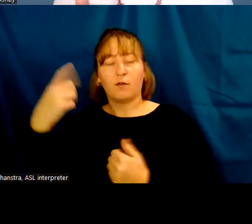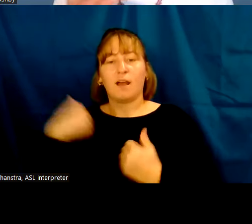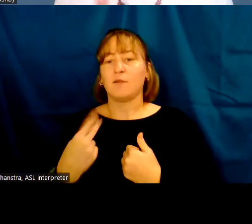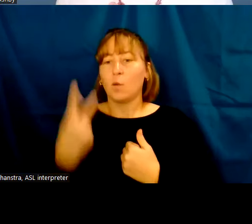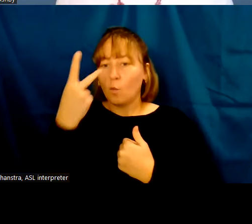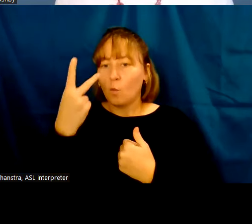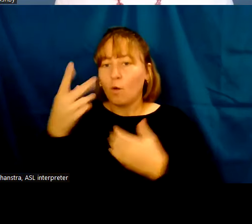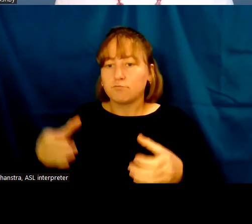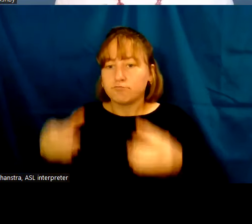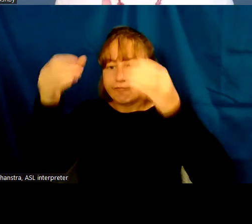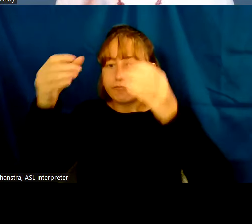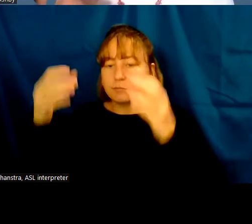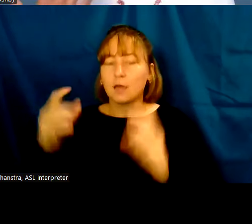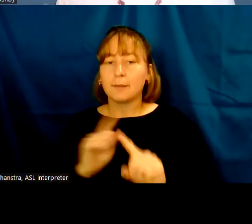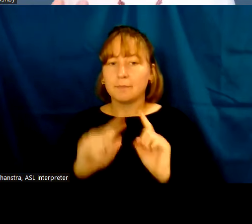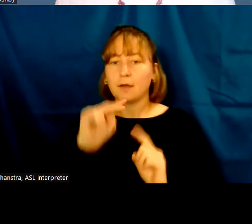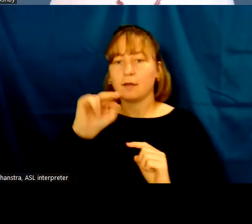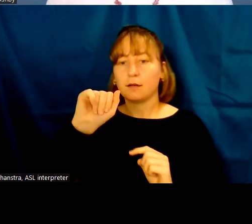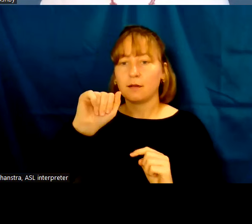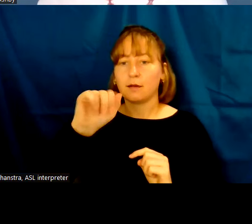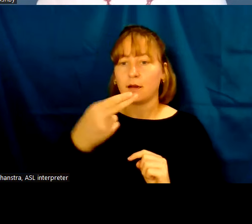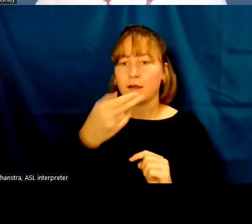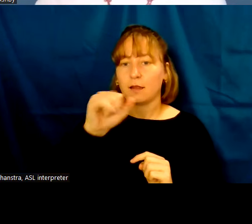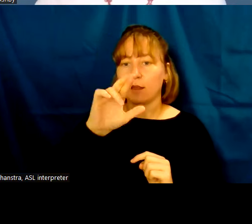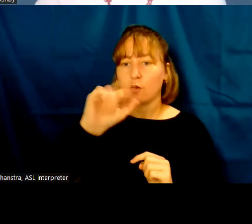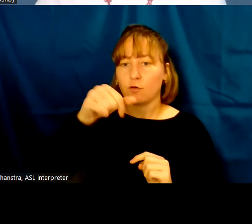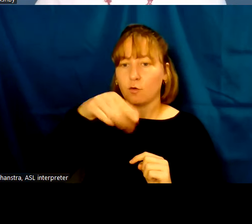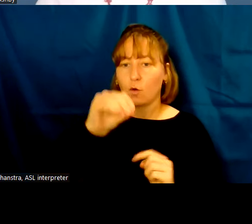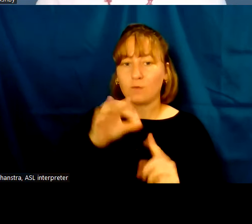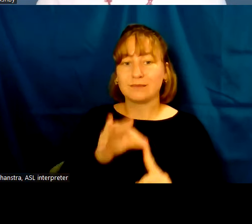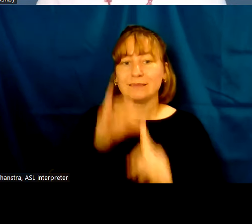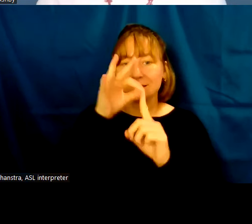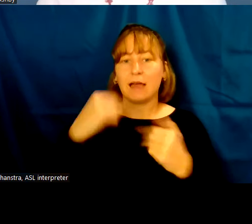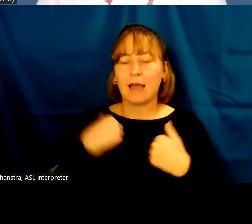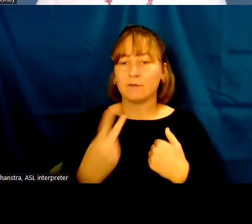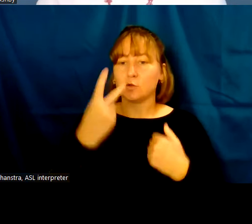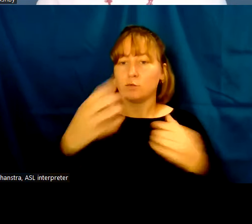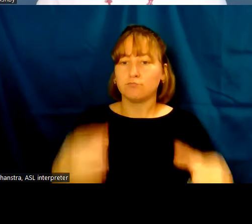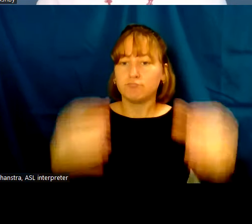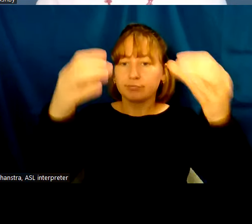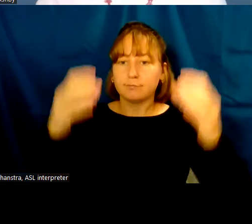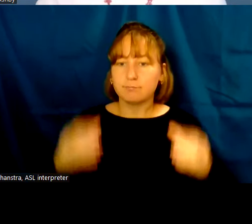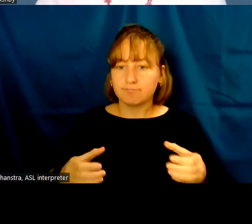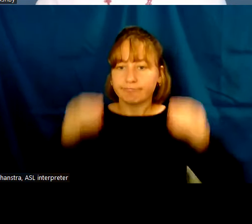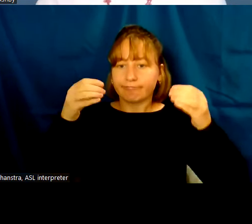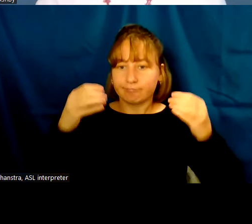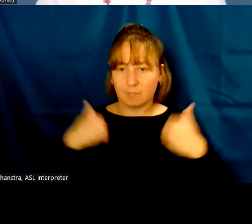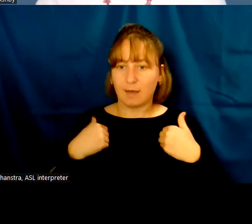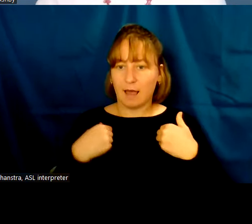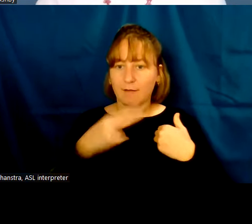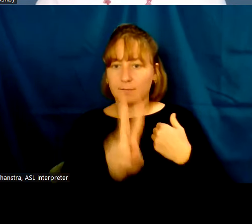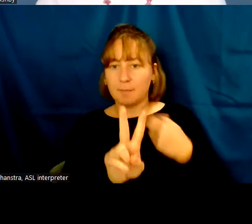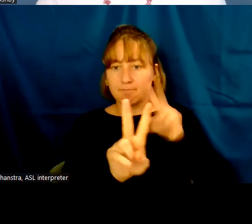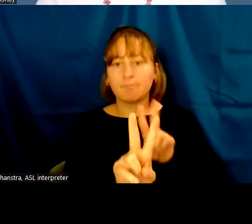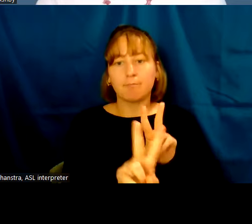pylon, but Nahirco is distinguished by having two pylons at the front of her royal burial.